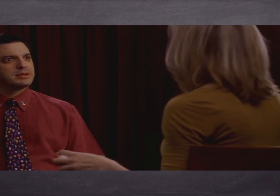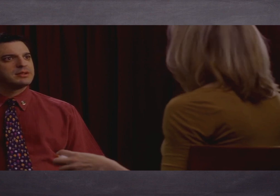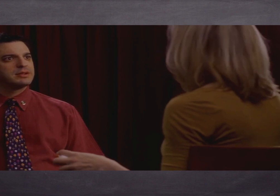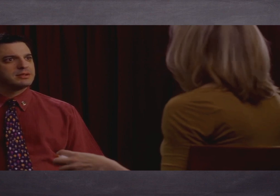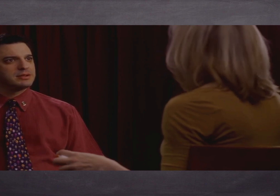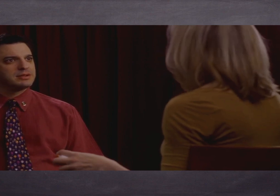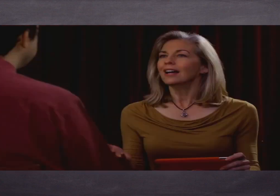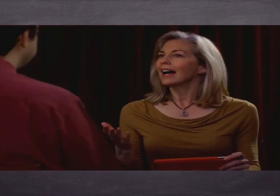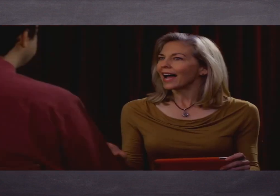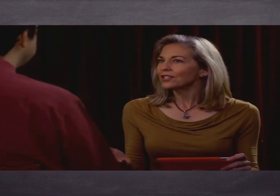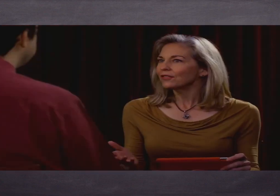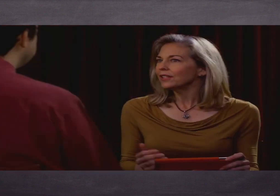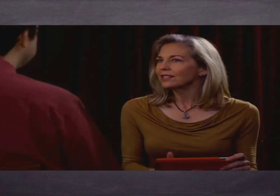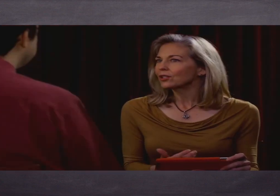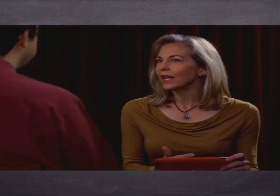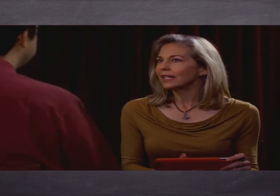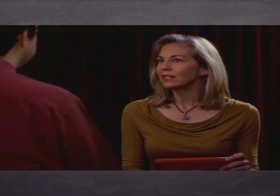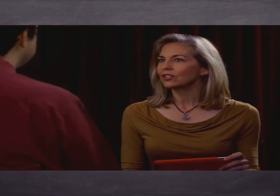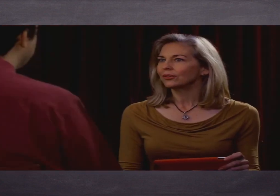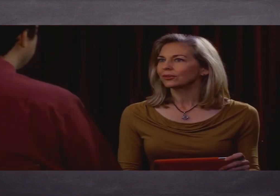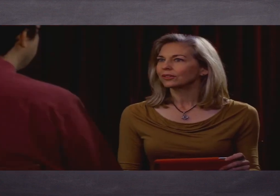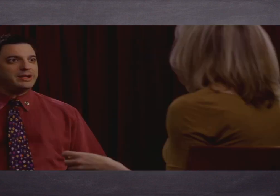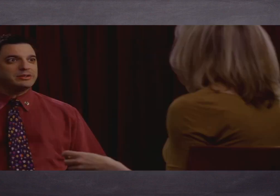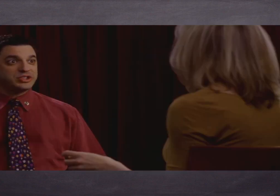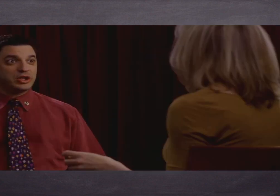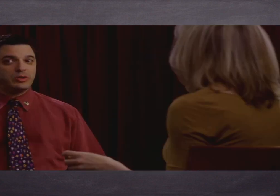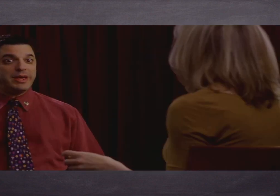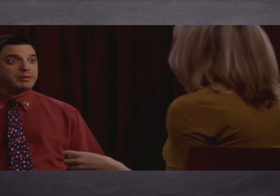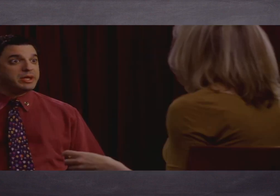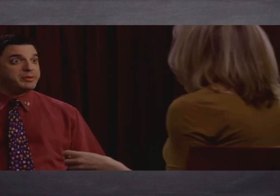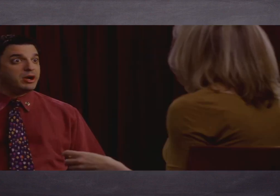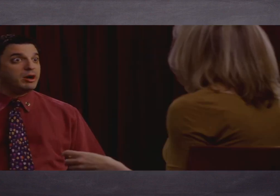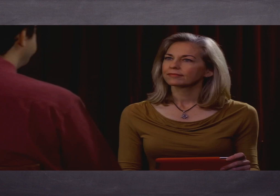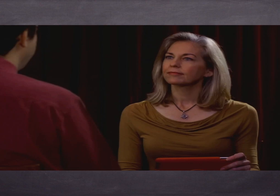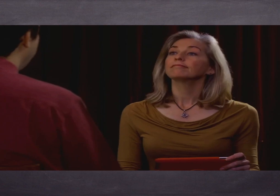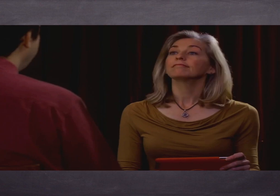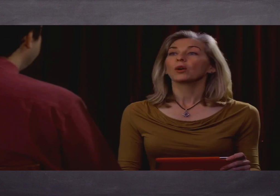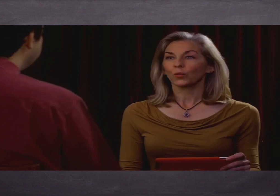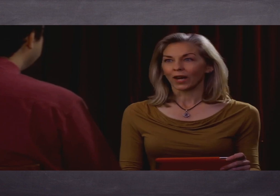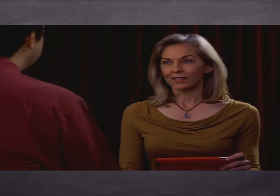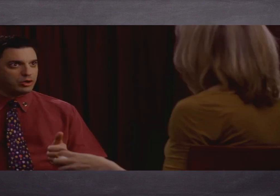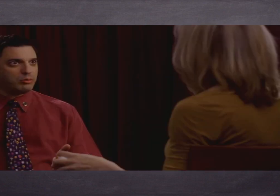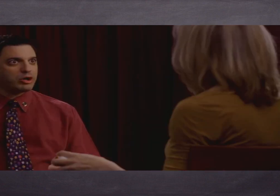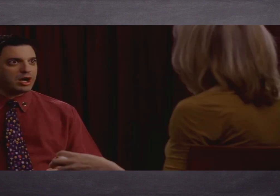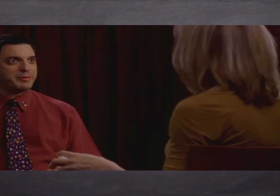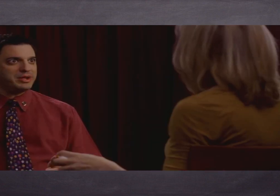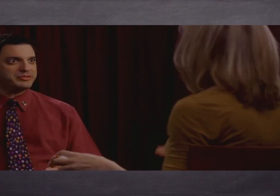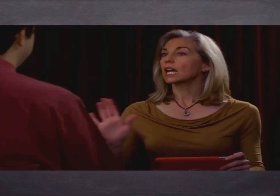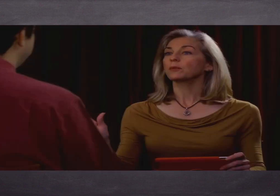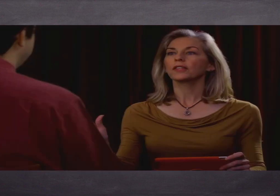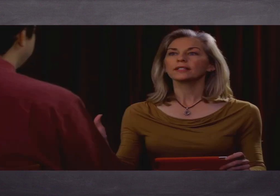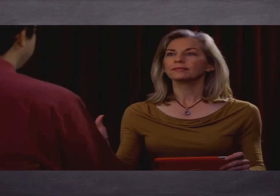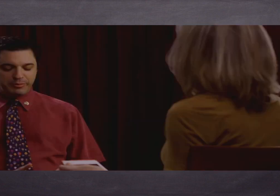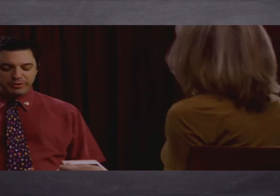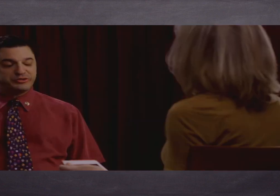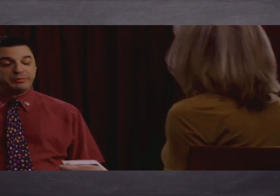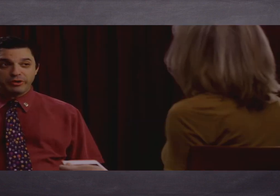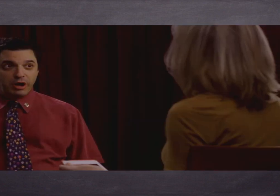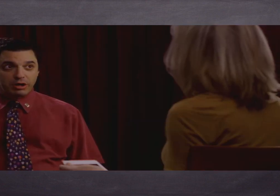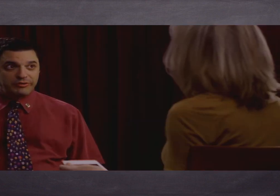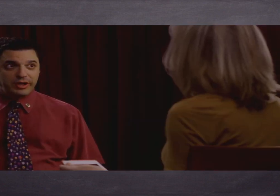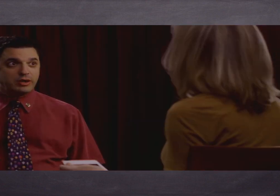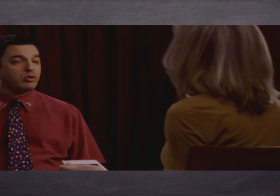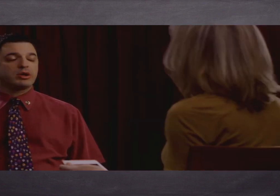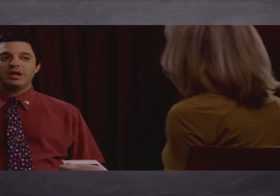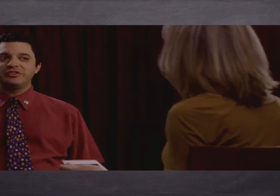that'll be tremendously helpful. I just feel it's the right thing to do. Great. So we make a big PR push then, right? Right. No more communism. Done with it. We stop producing